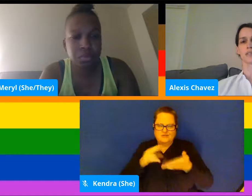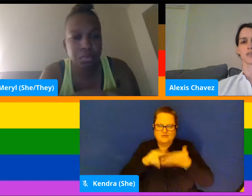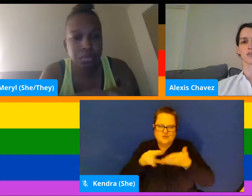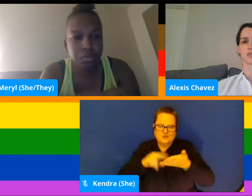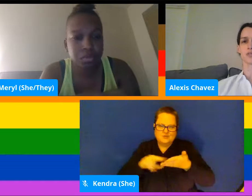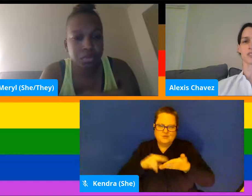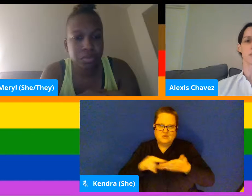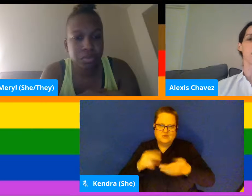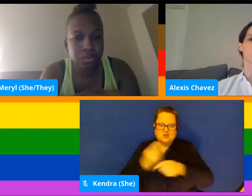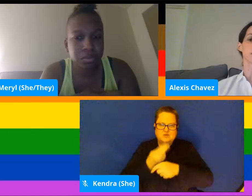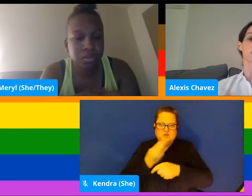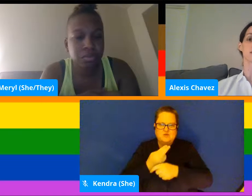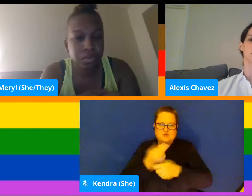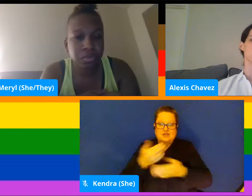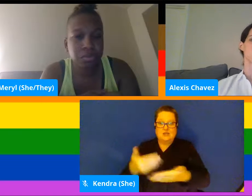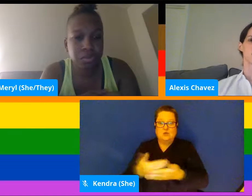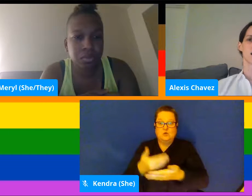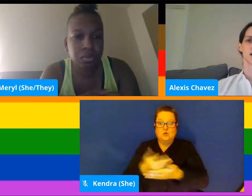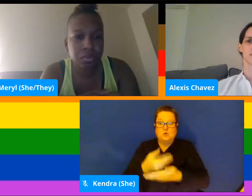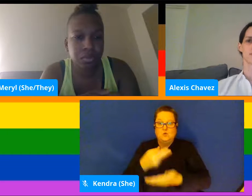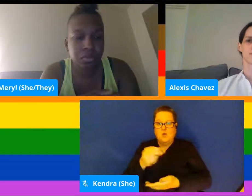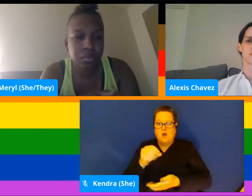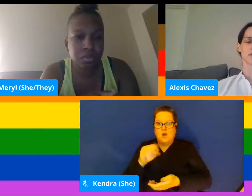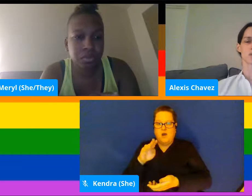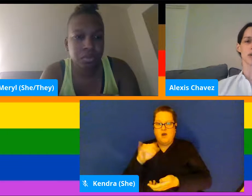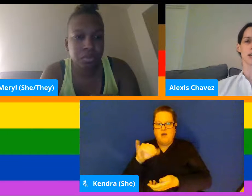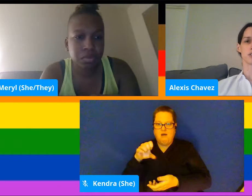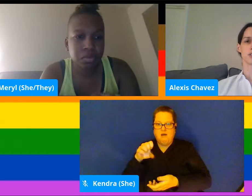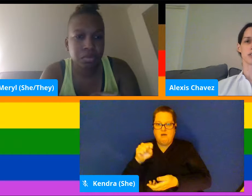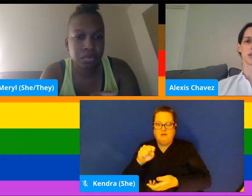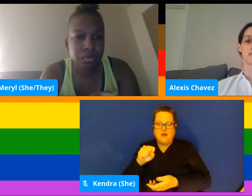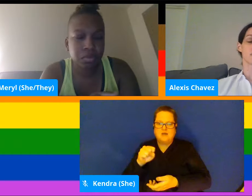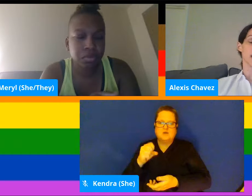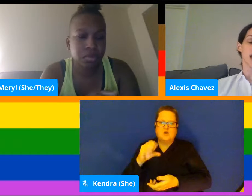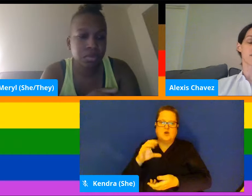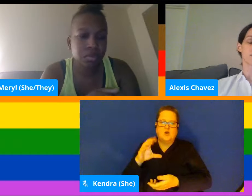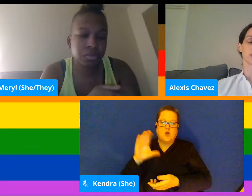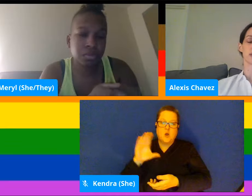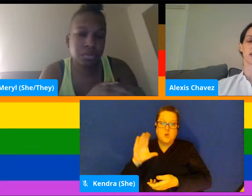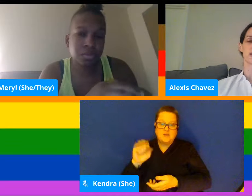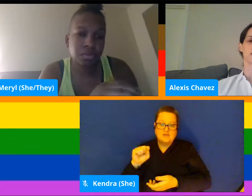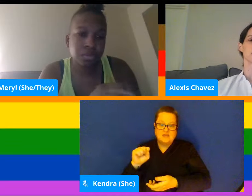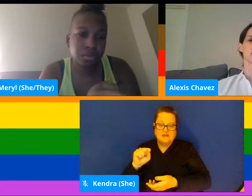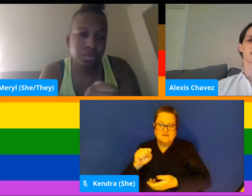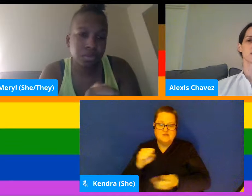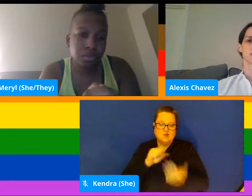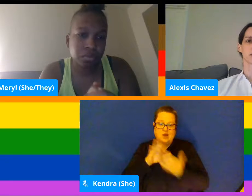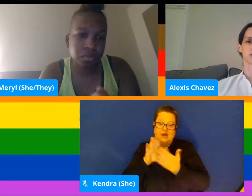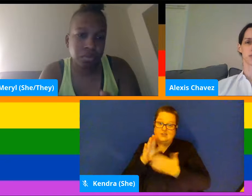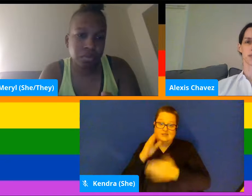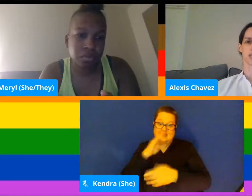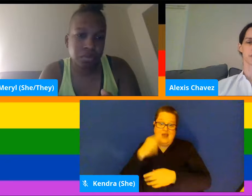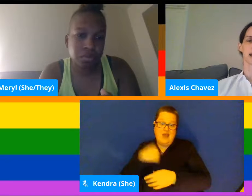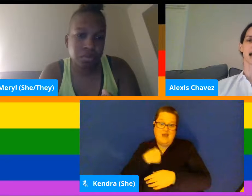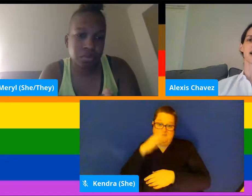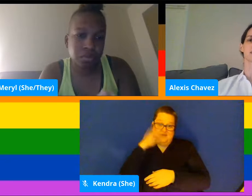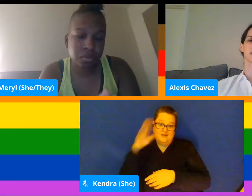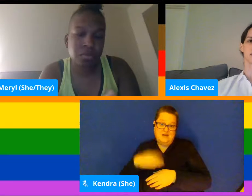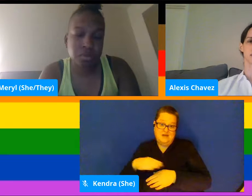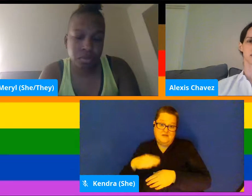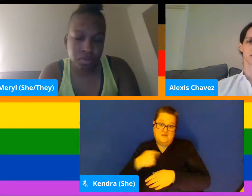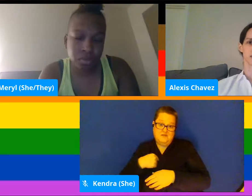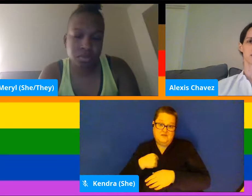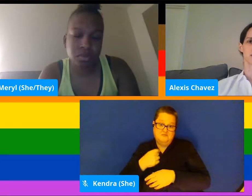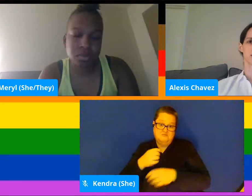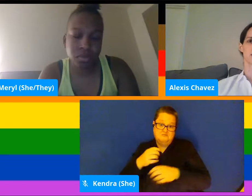coping skills or using some hobbies, some strategies that I haven't really done so much in the recent past.